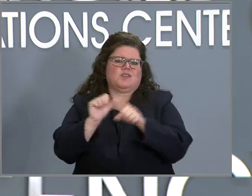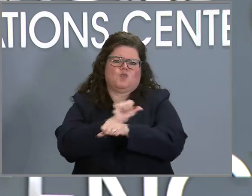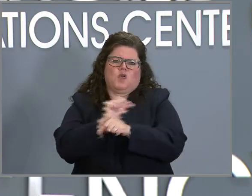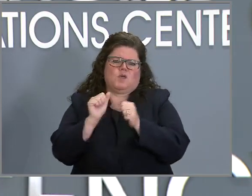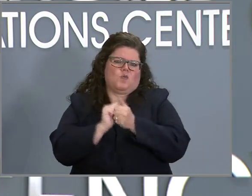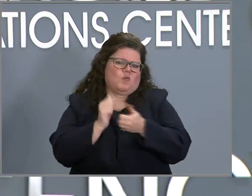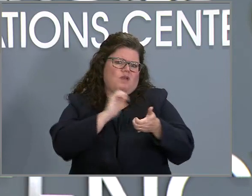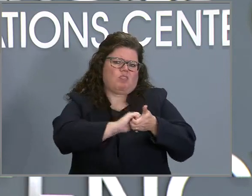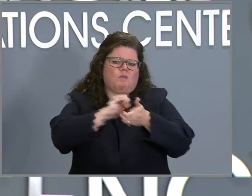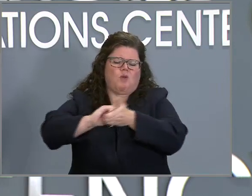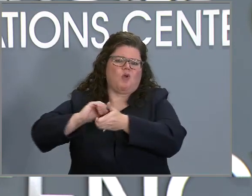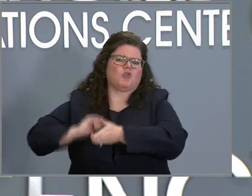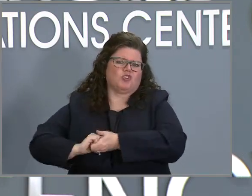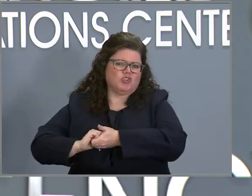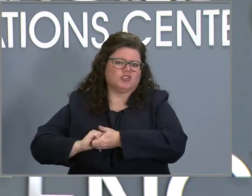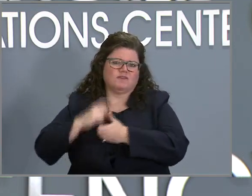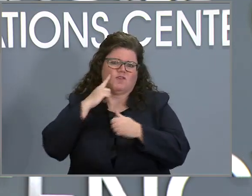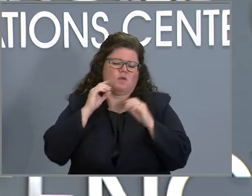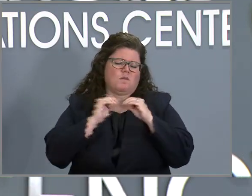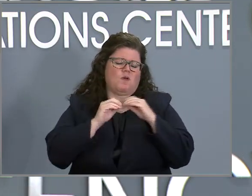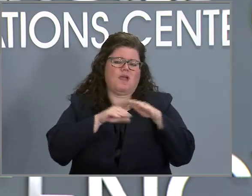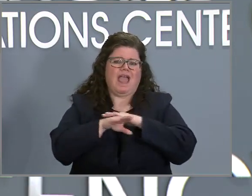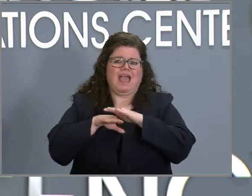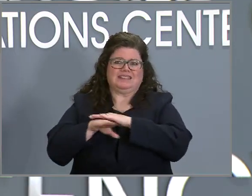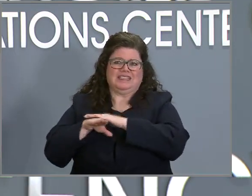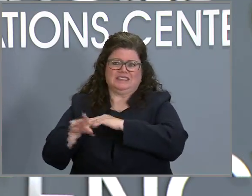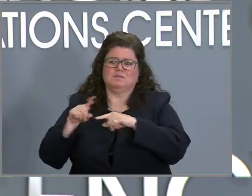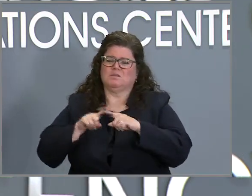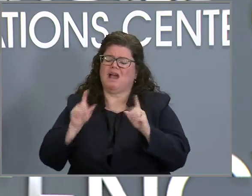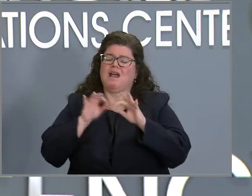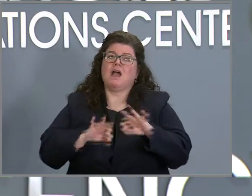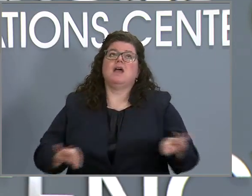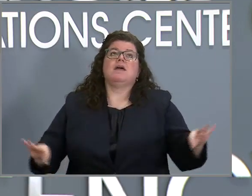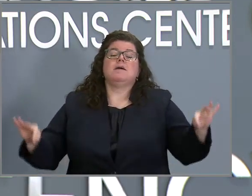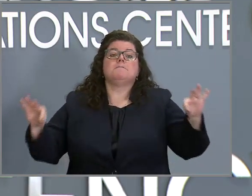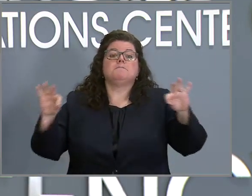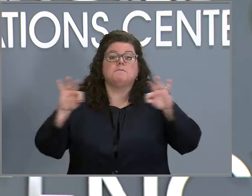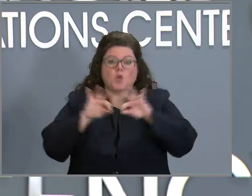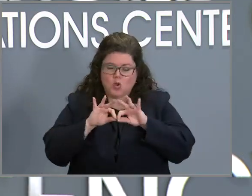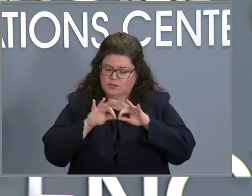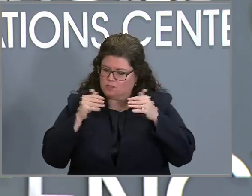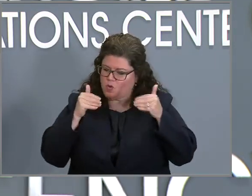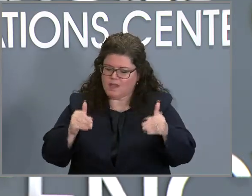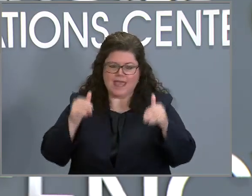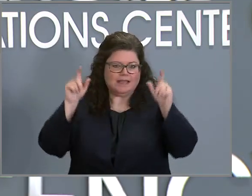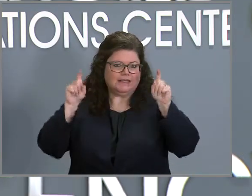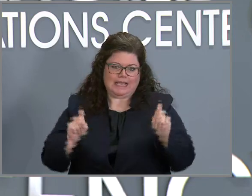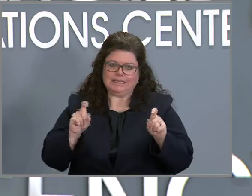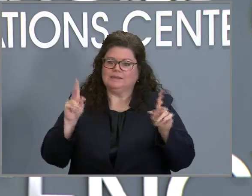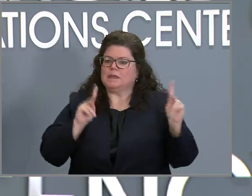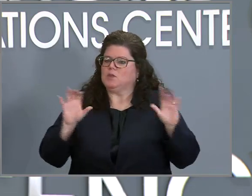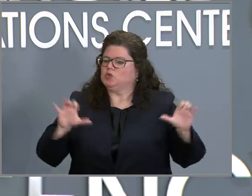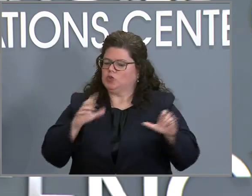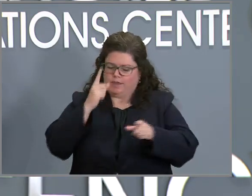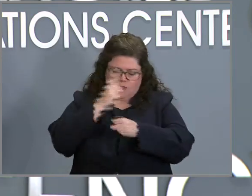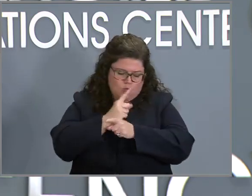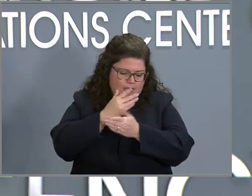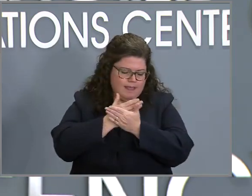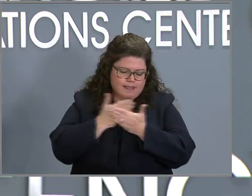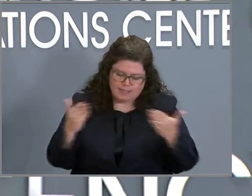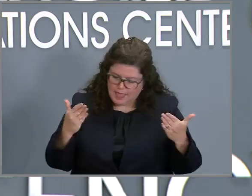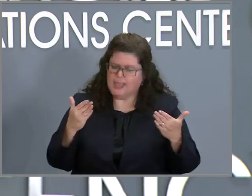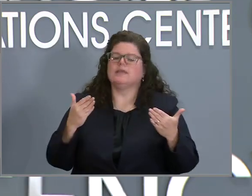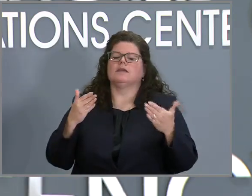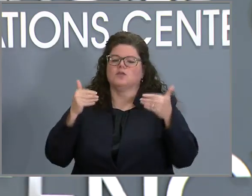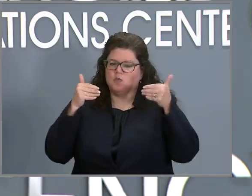partners to increase access. But again, I can't drive home enough how important it is to be tested. Folks are doing the right thing. They're getting the information they